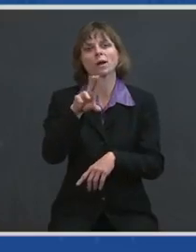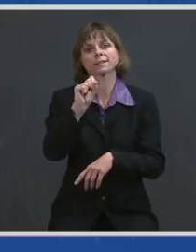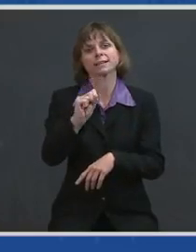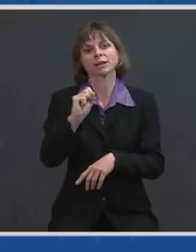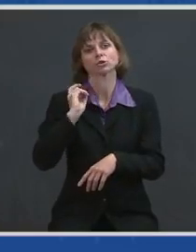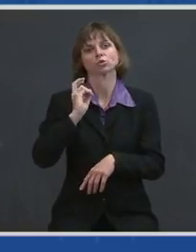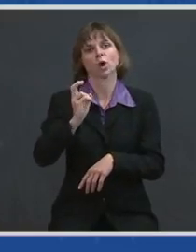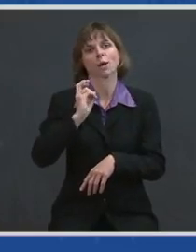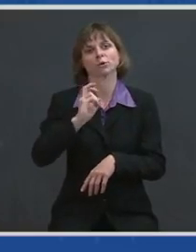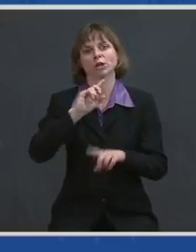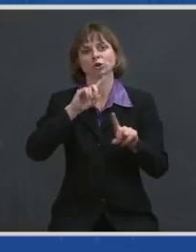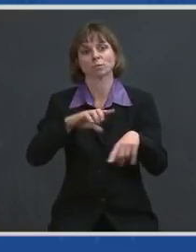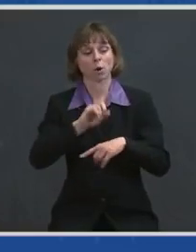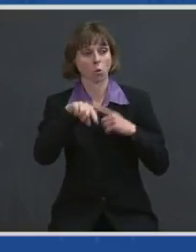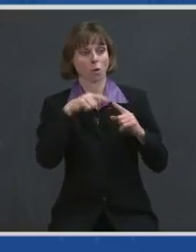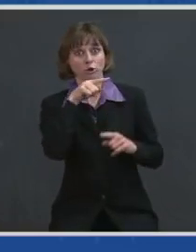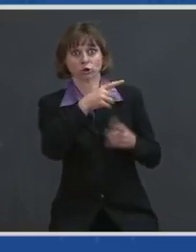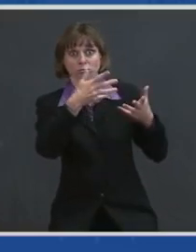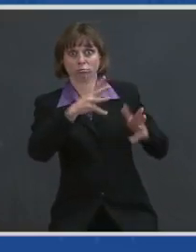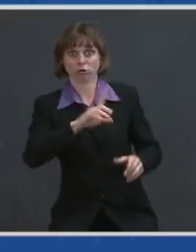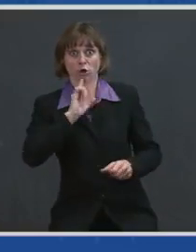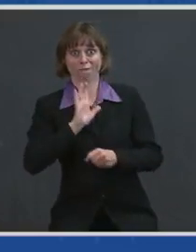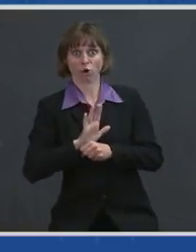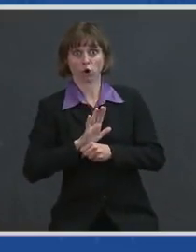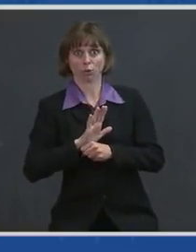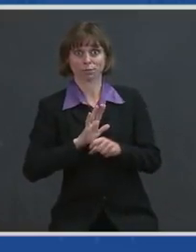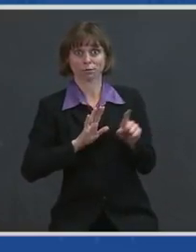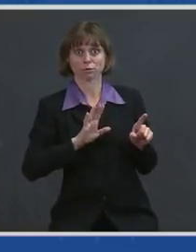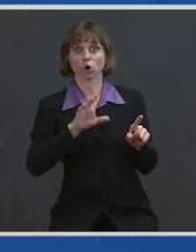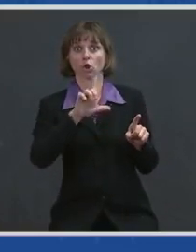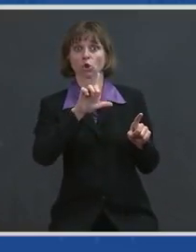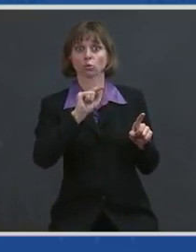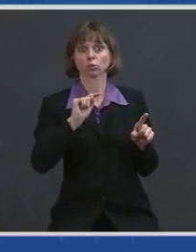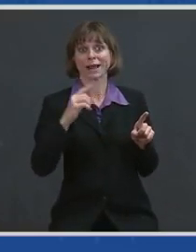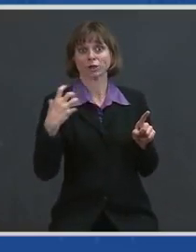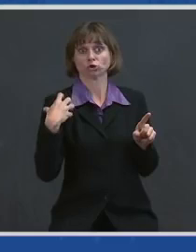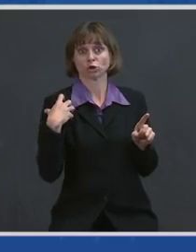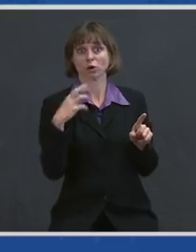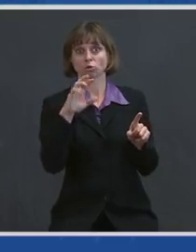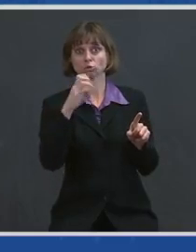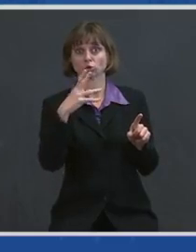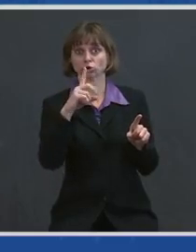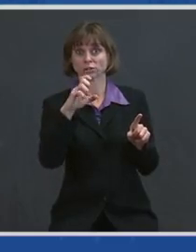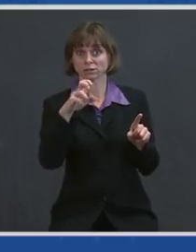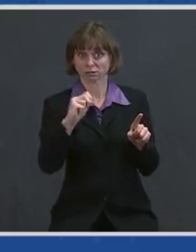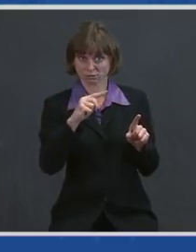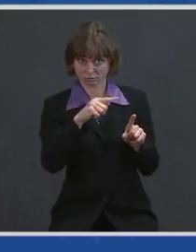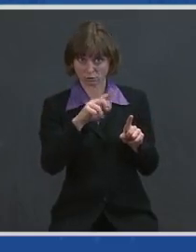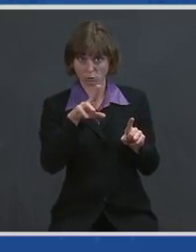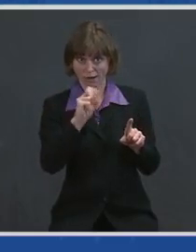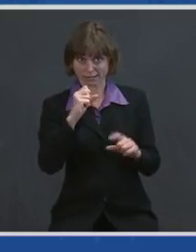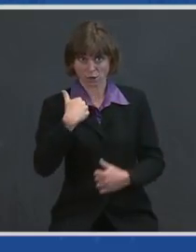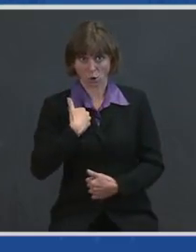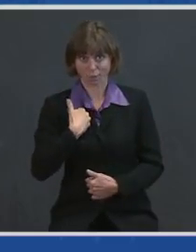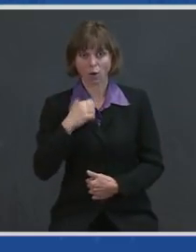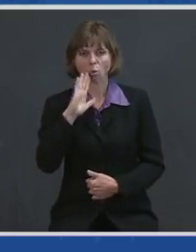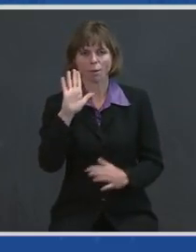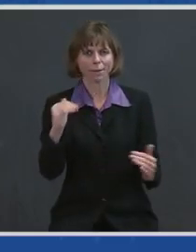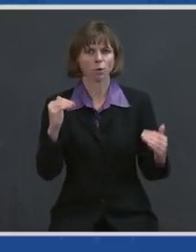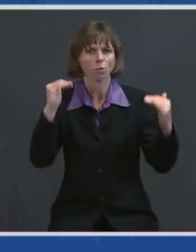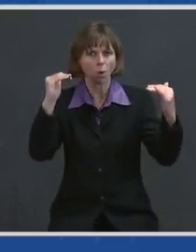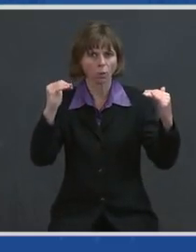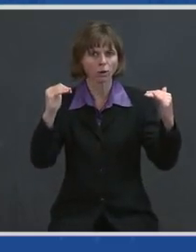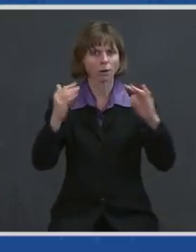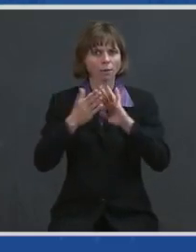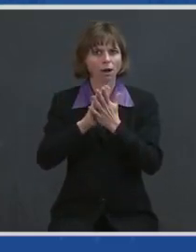And when confirmed, the Lieutenant General Laura Richardson of the United States Army will be promoted to the rank